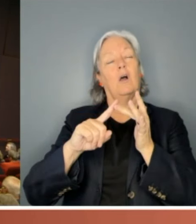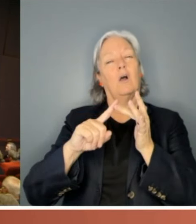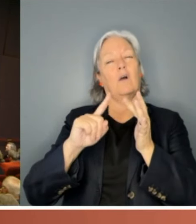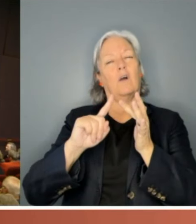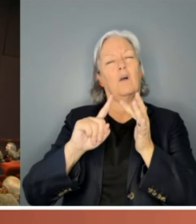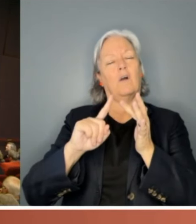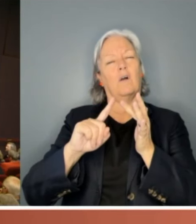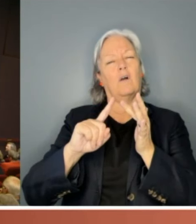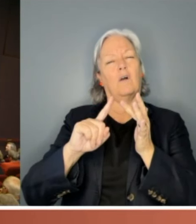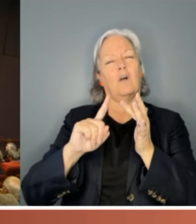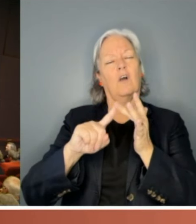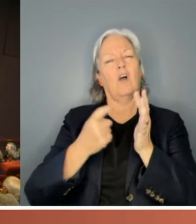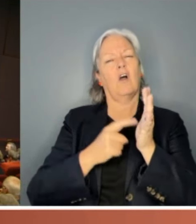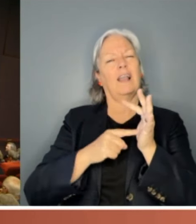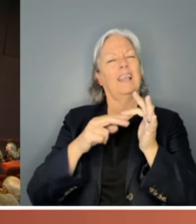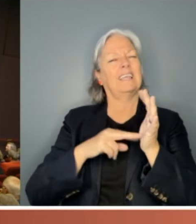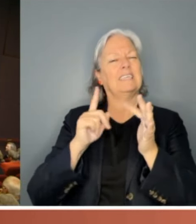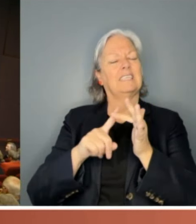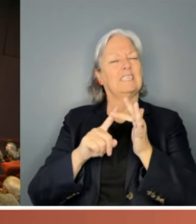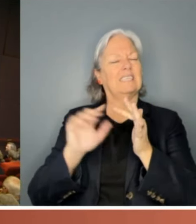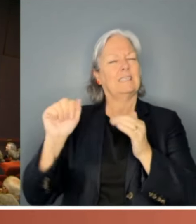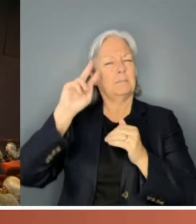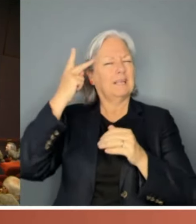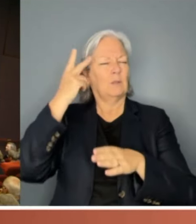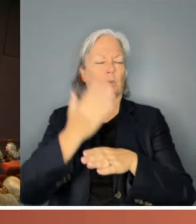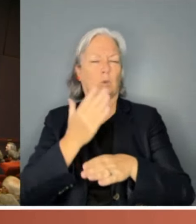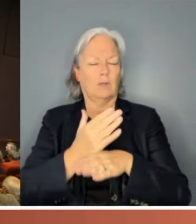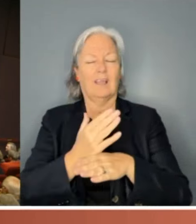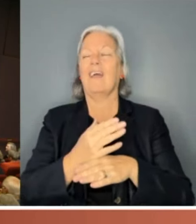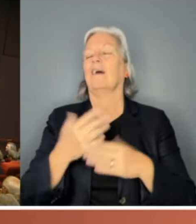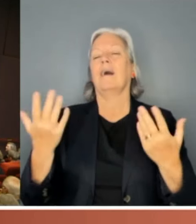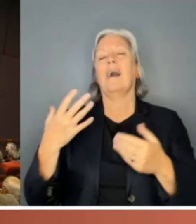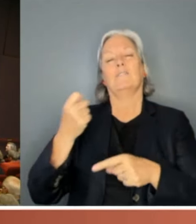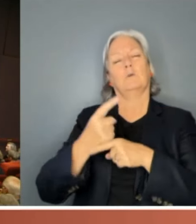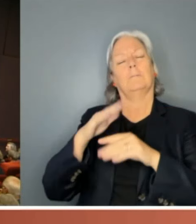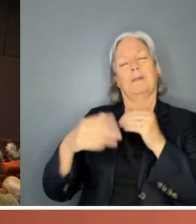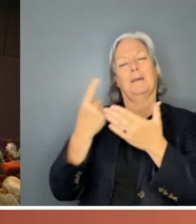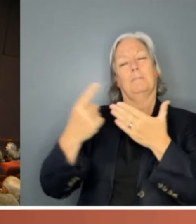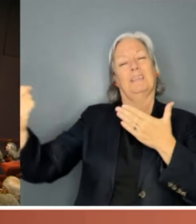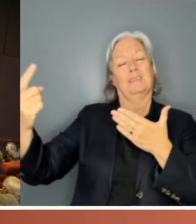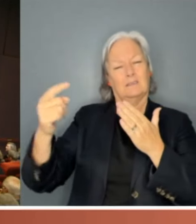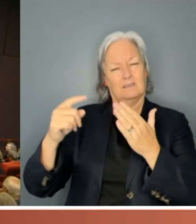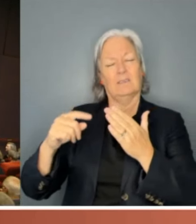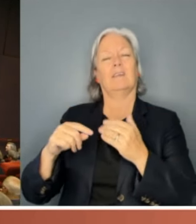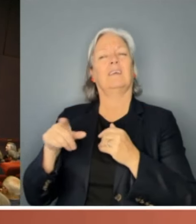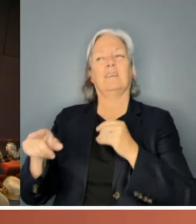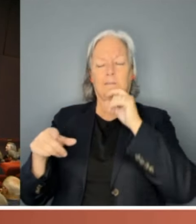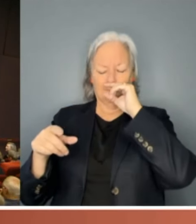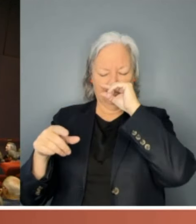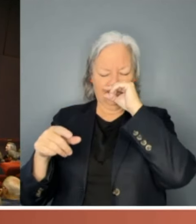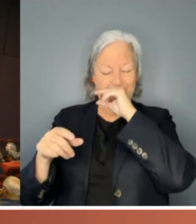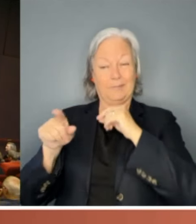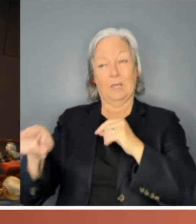there's often been talk about the independence movement being a movement that was hiding in plain sight in Australia.